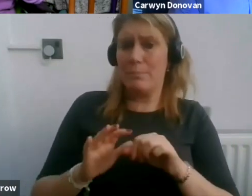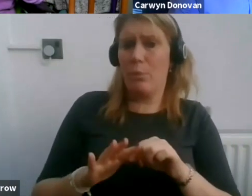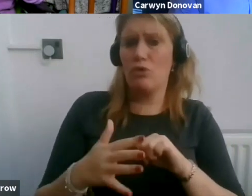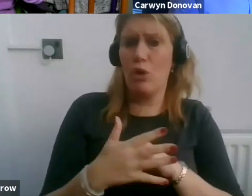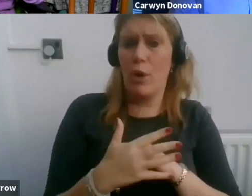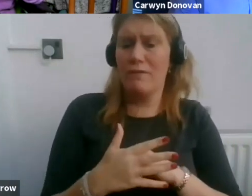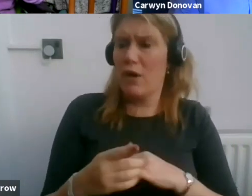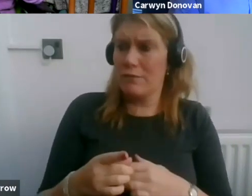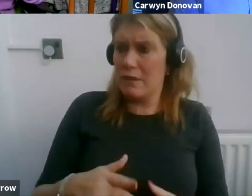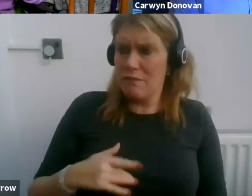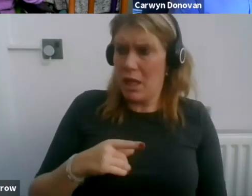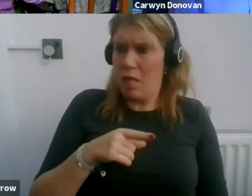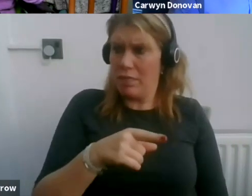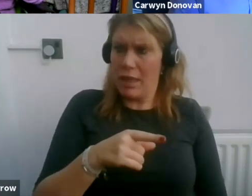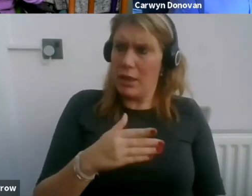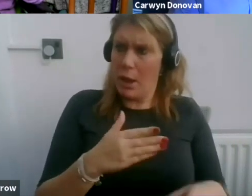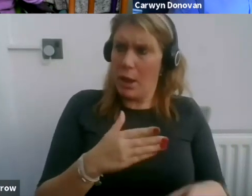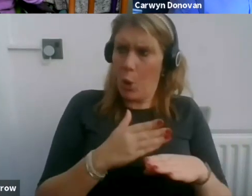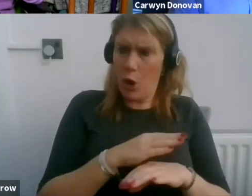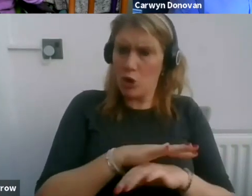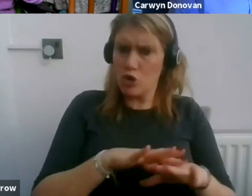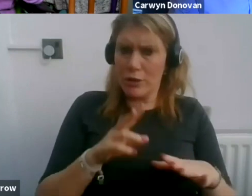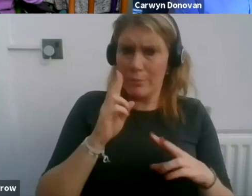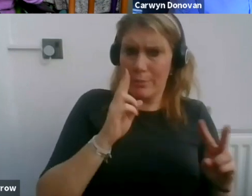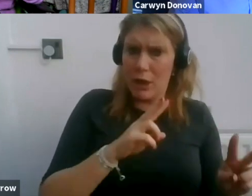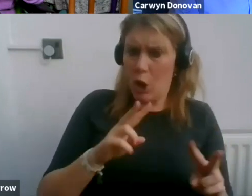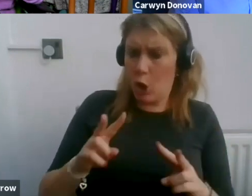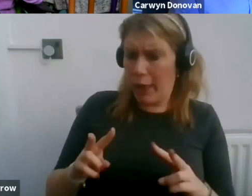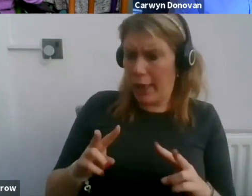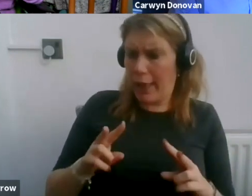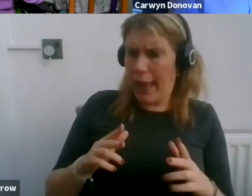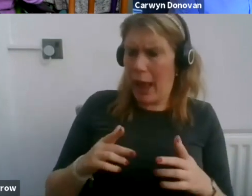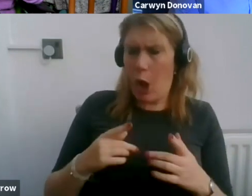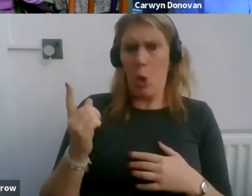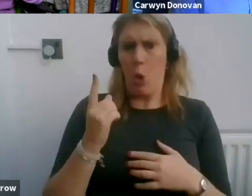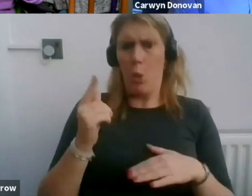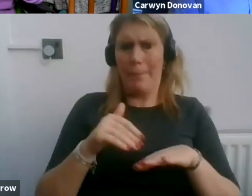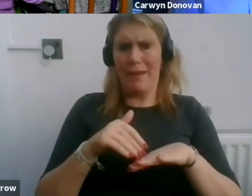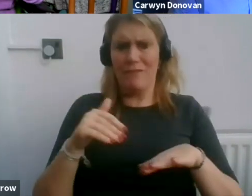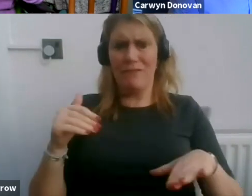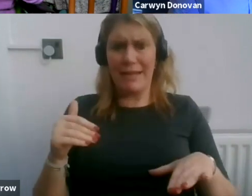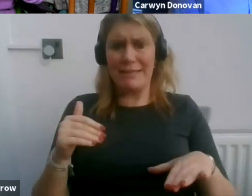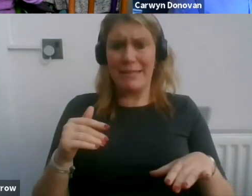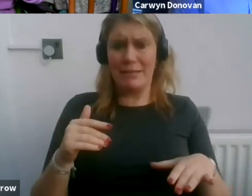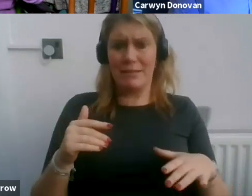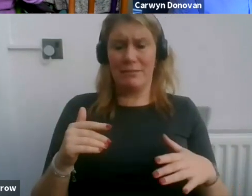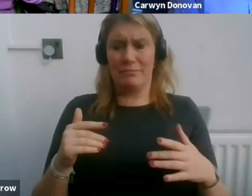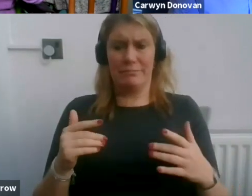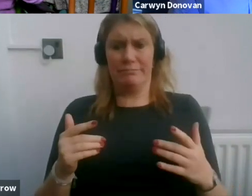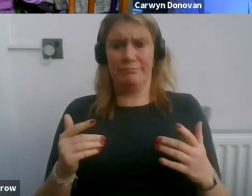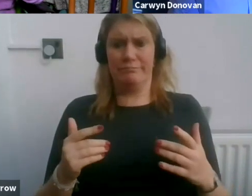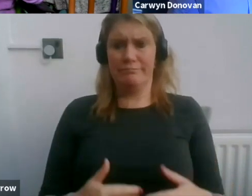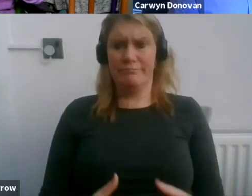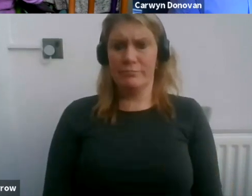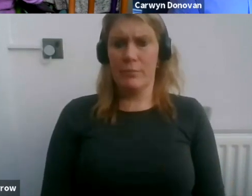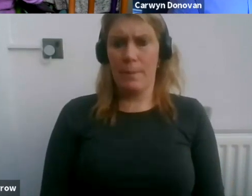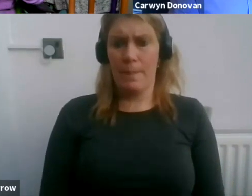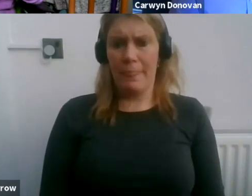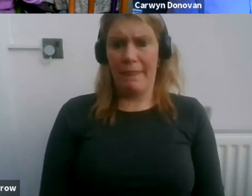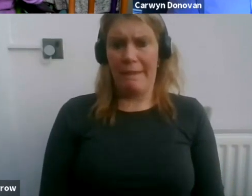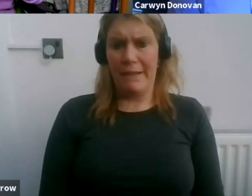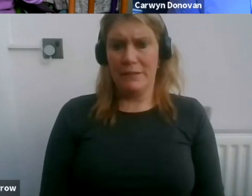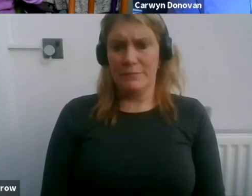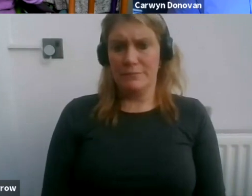an employer proceeding on the basis that anybody is going to be affected by COVID in your workplace and that if somebody